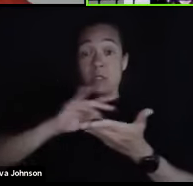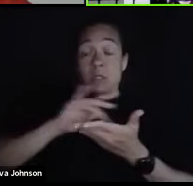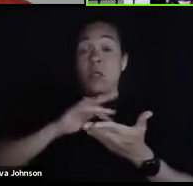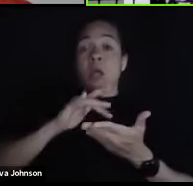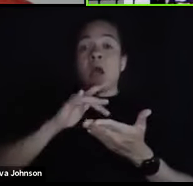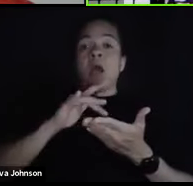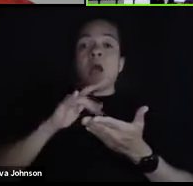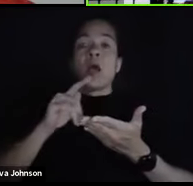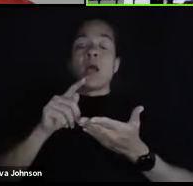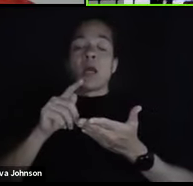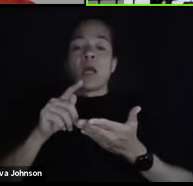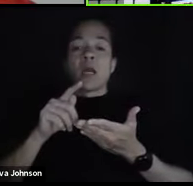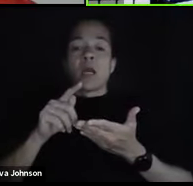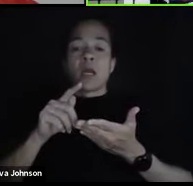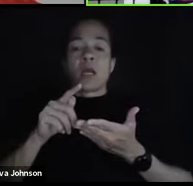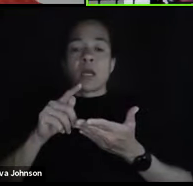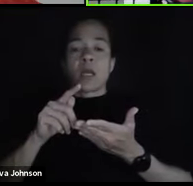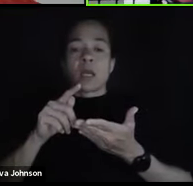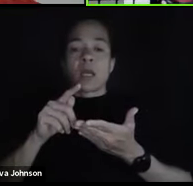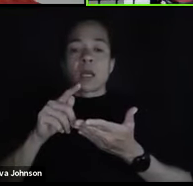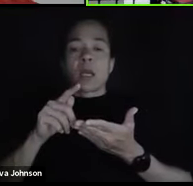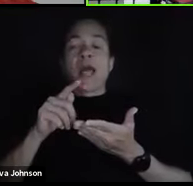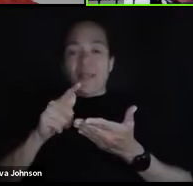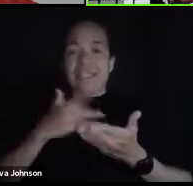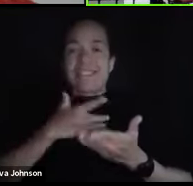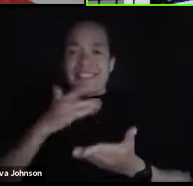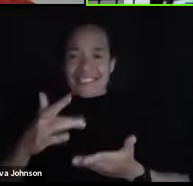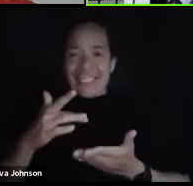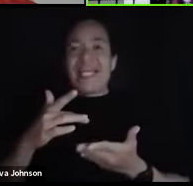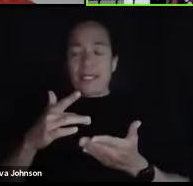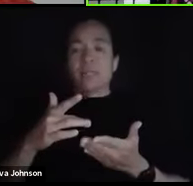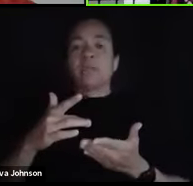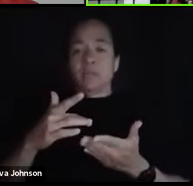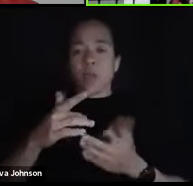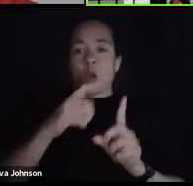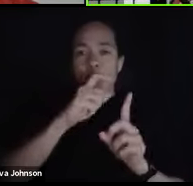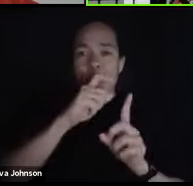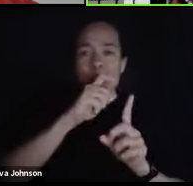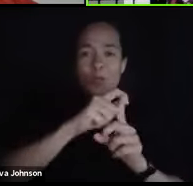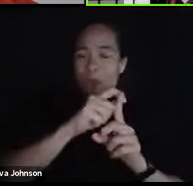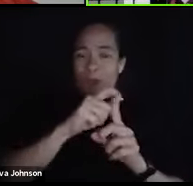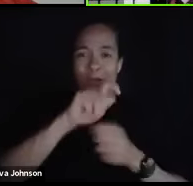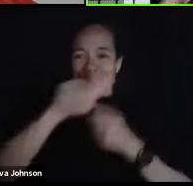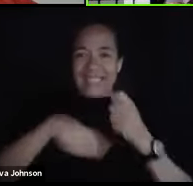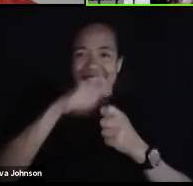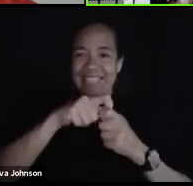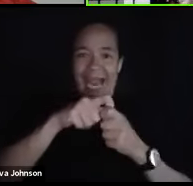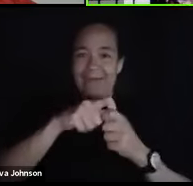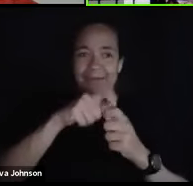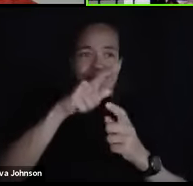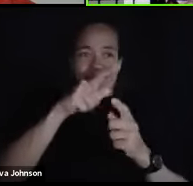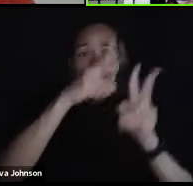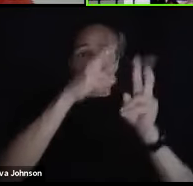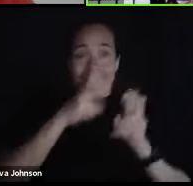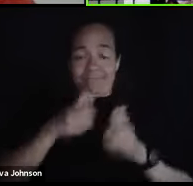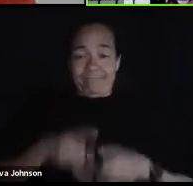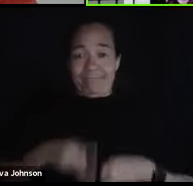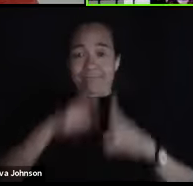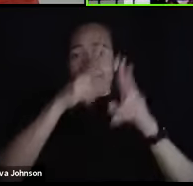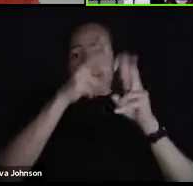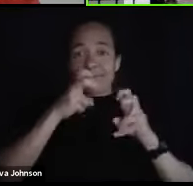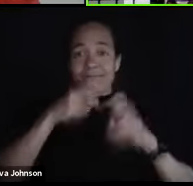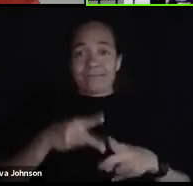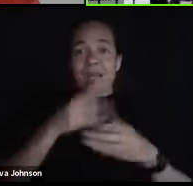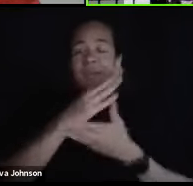almost get word by word verbatim. You know, you just, you know, there's a psychological mechanism,